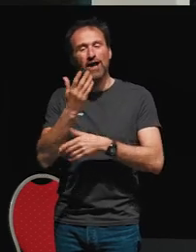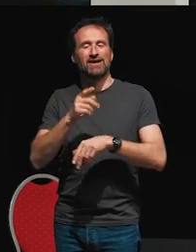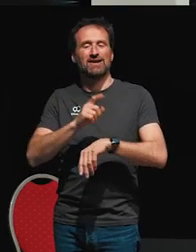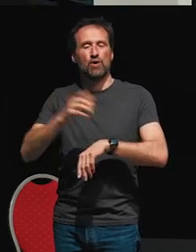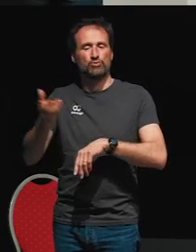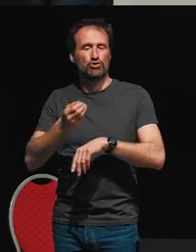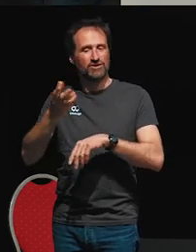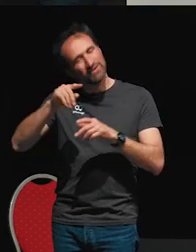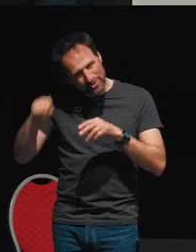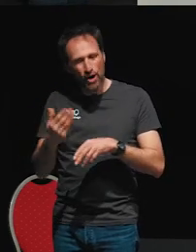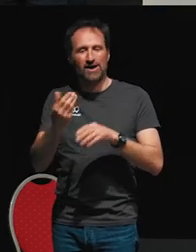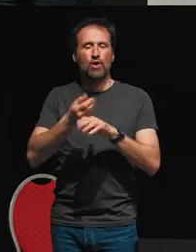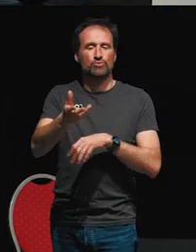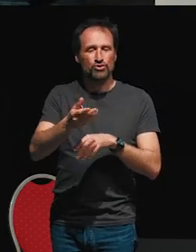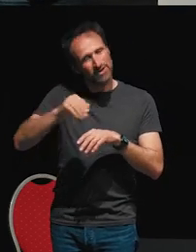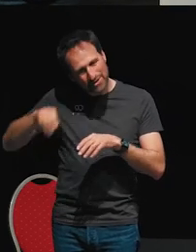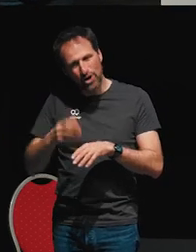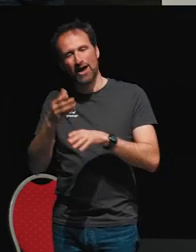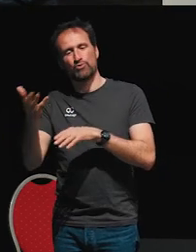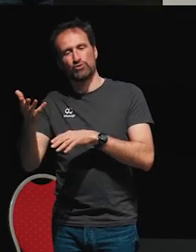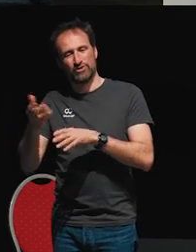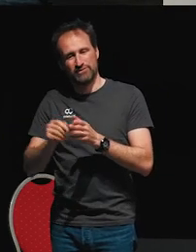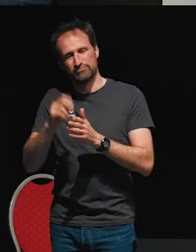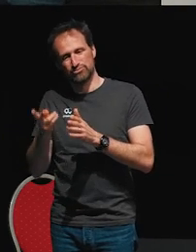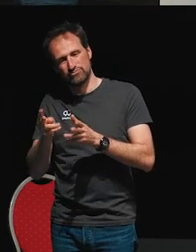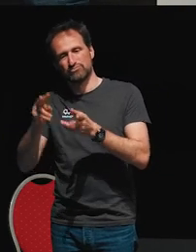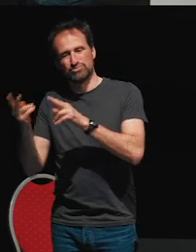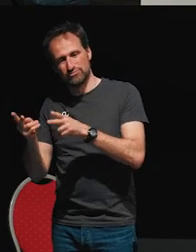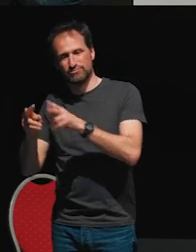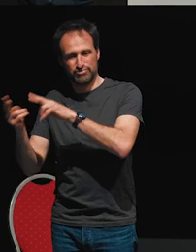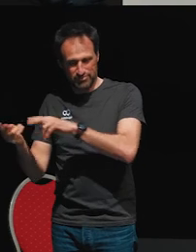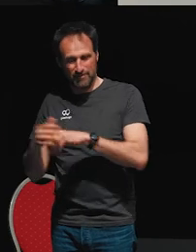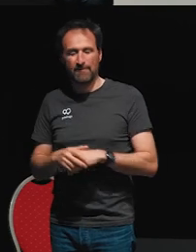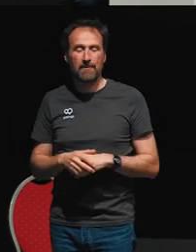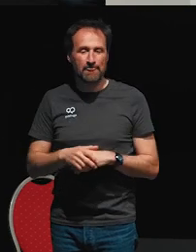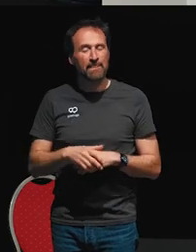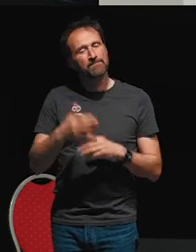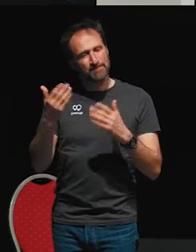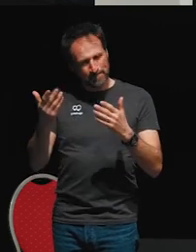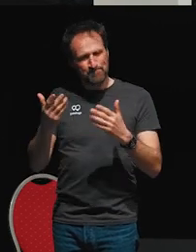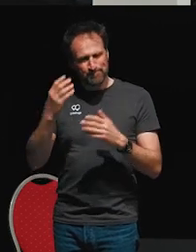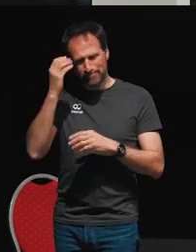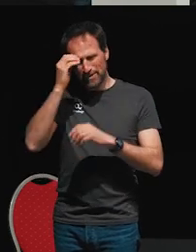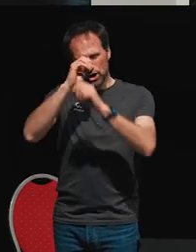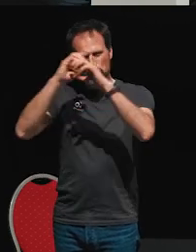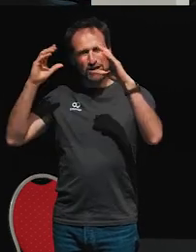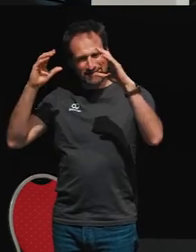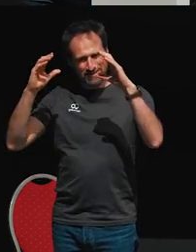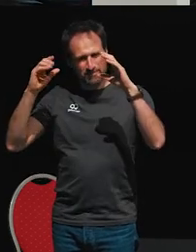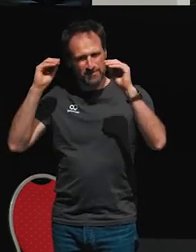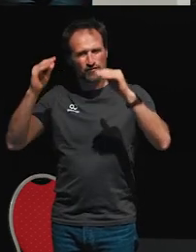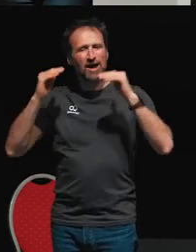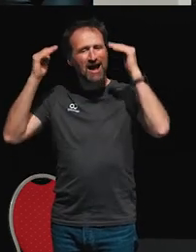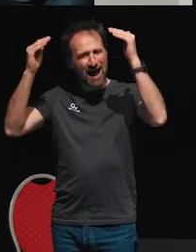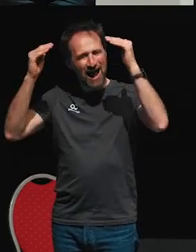So these are higher order operators, and they're a very central concept in FRP. Now, I'm sure some of you are now sitting in this audience